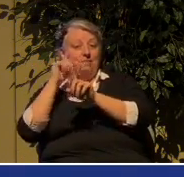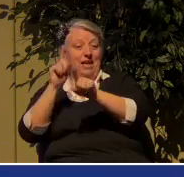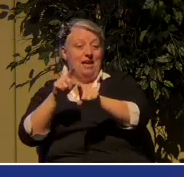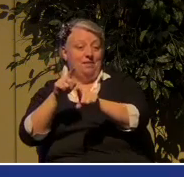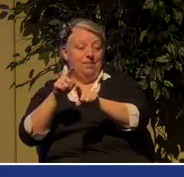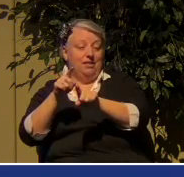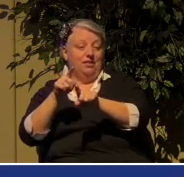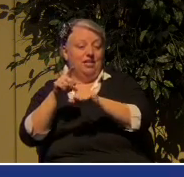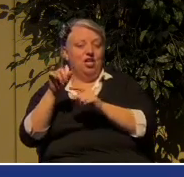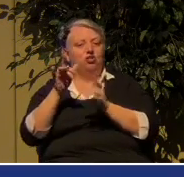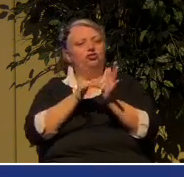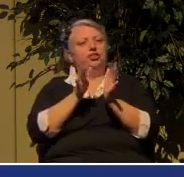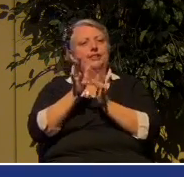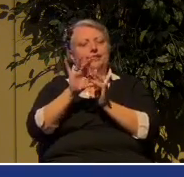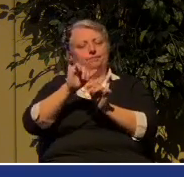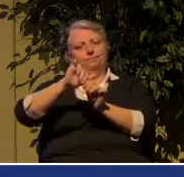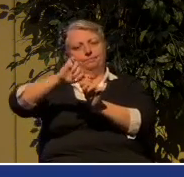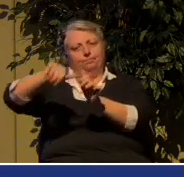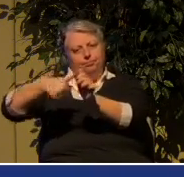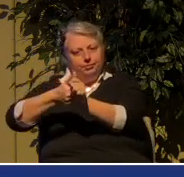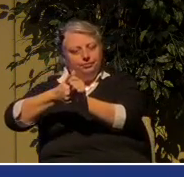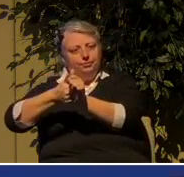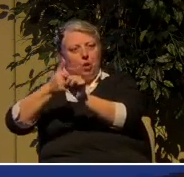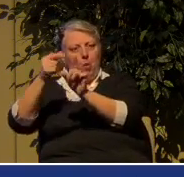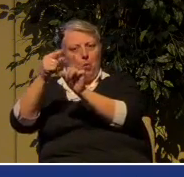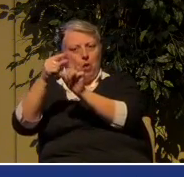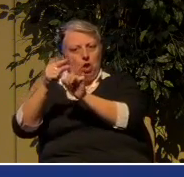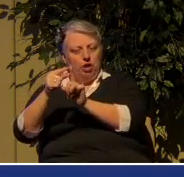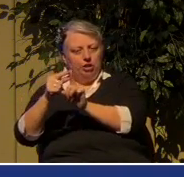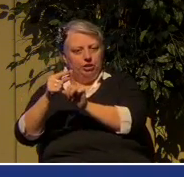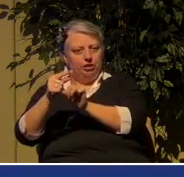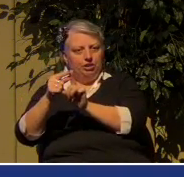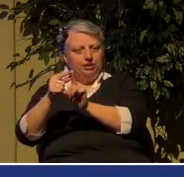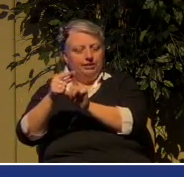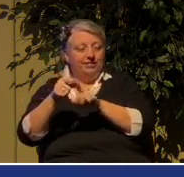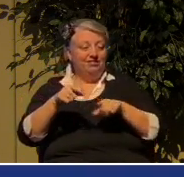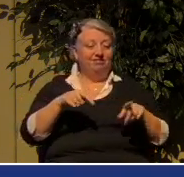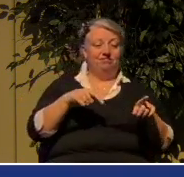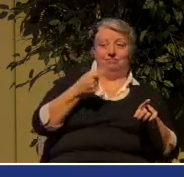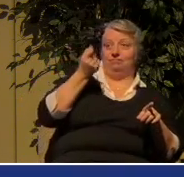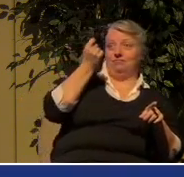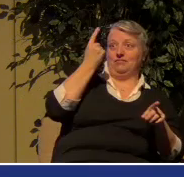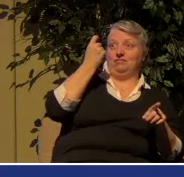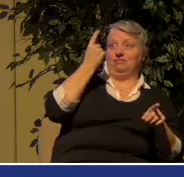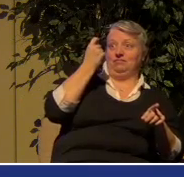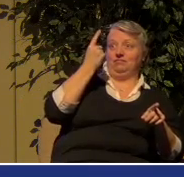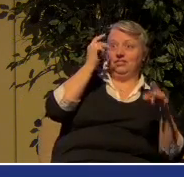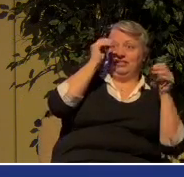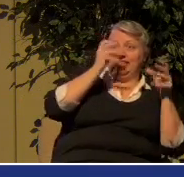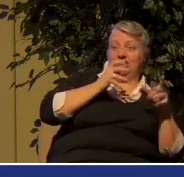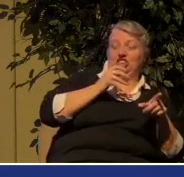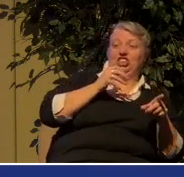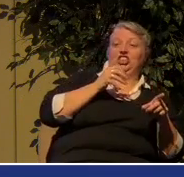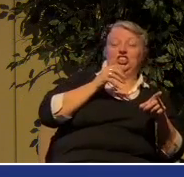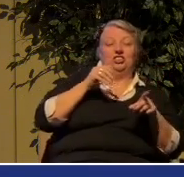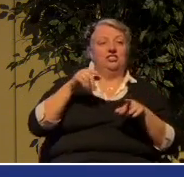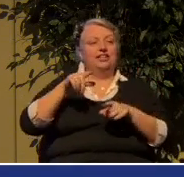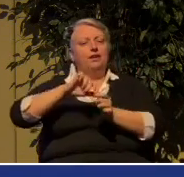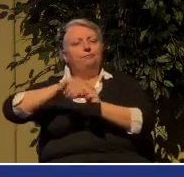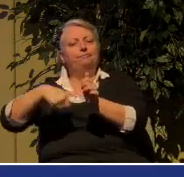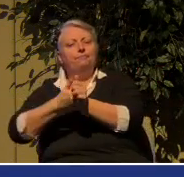that law, the way that the Pharisees have come to understand it. And what he does is he goes to the spirit of the thing.